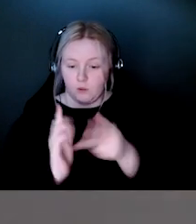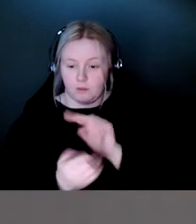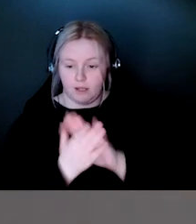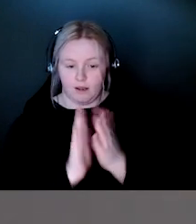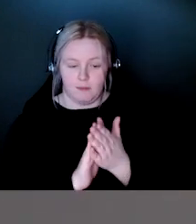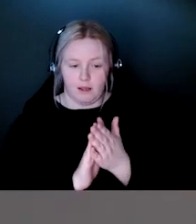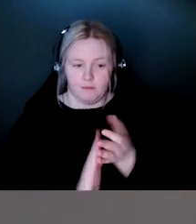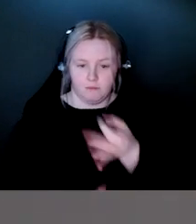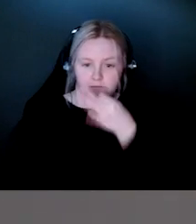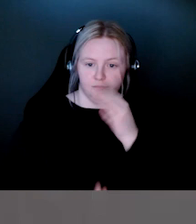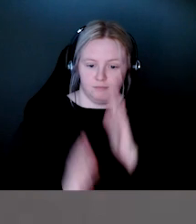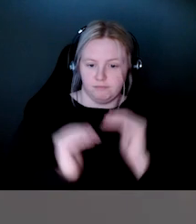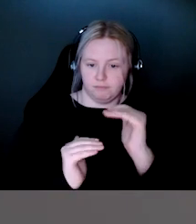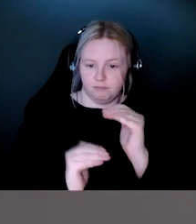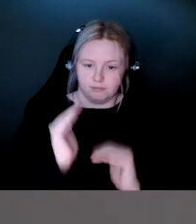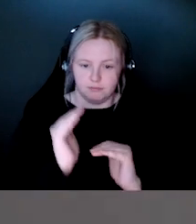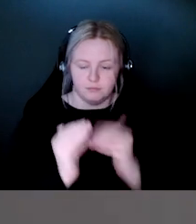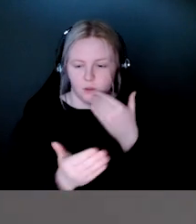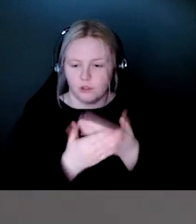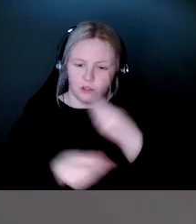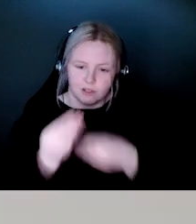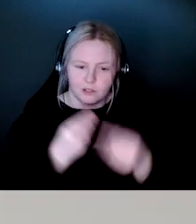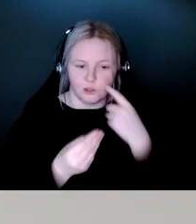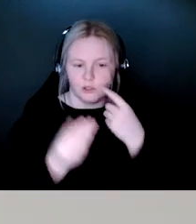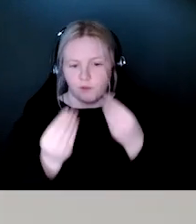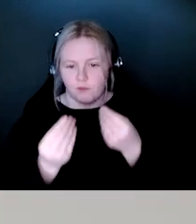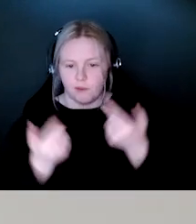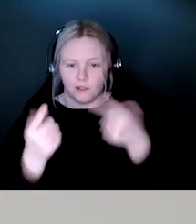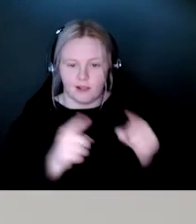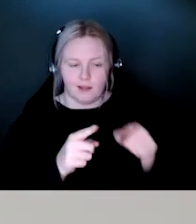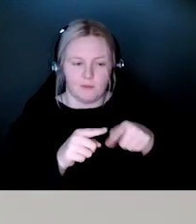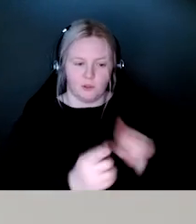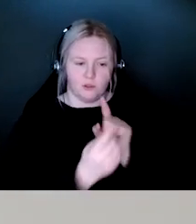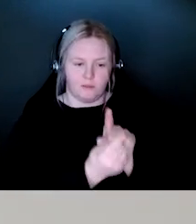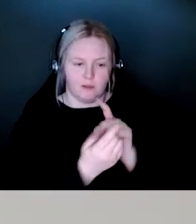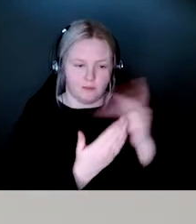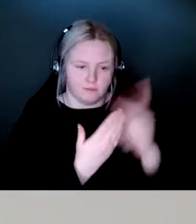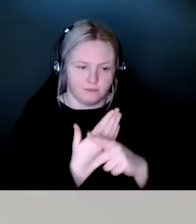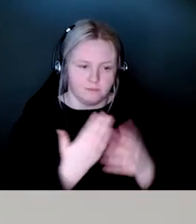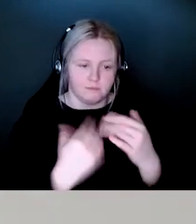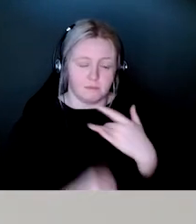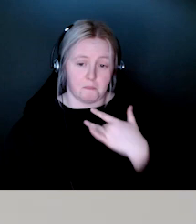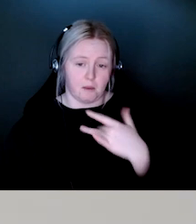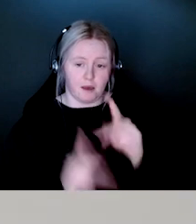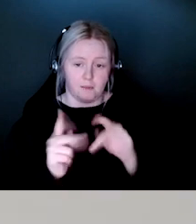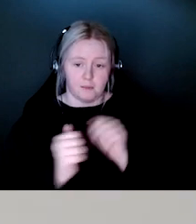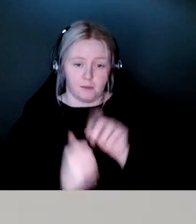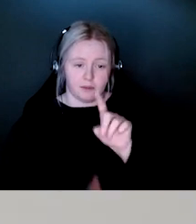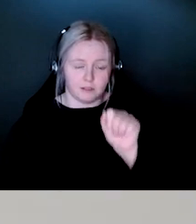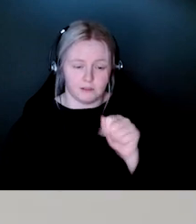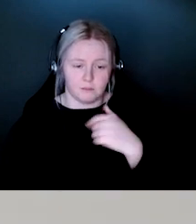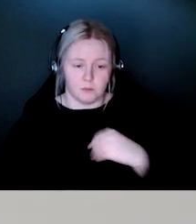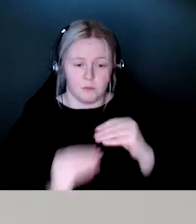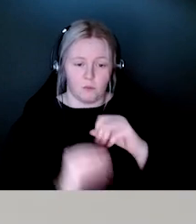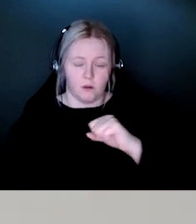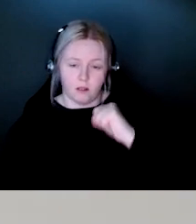exchange of information that takes place in a mentoring program. Often people with disabilities we tend to be more resilient